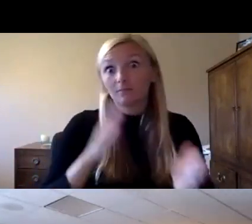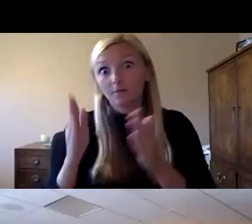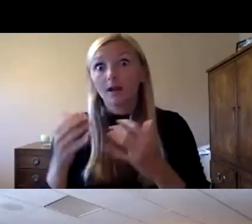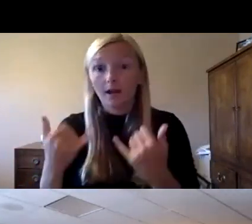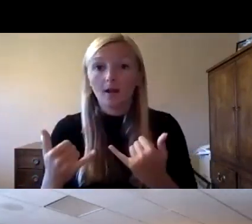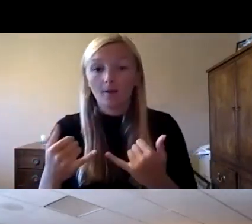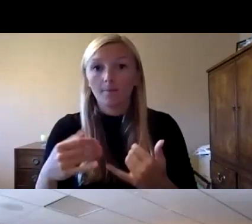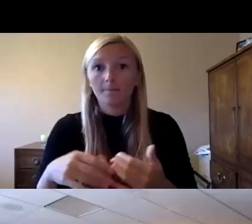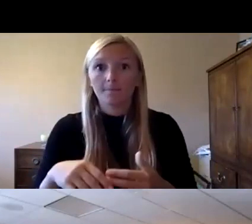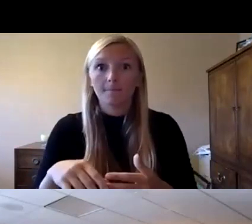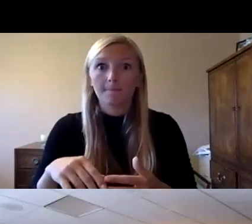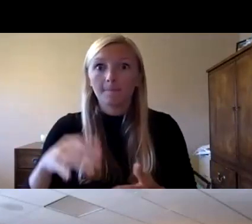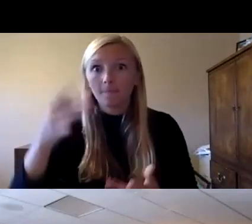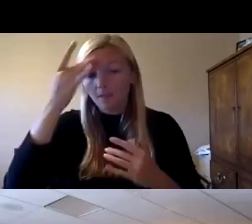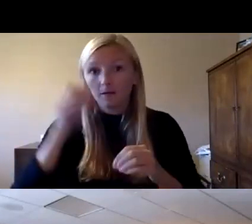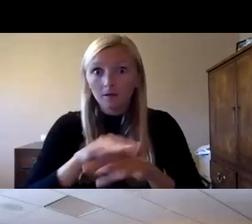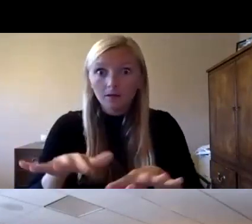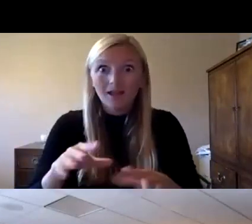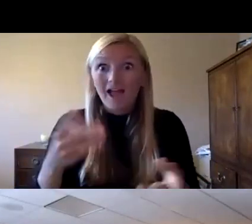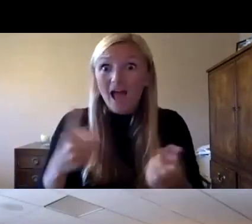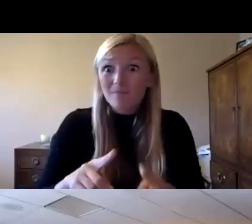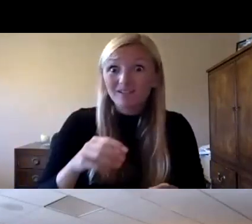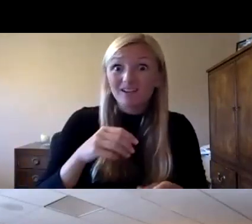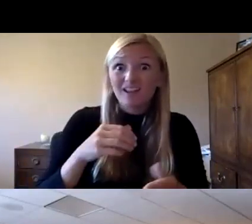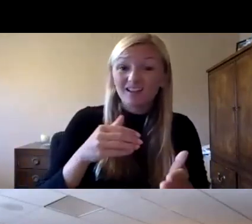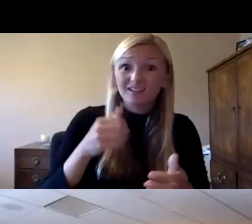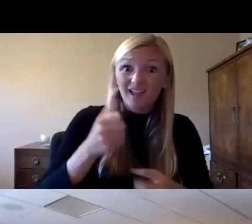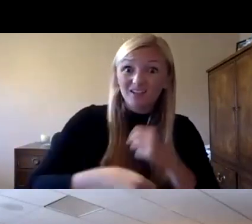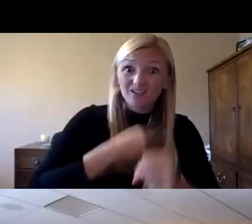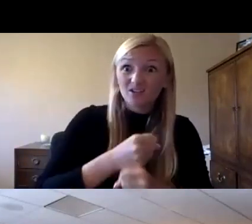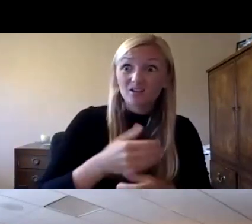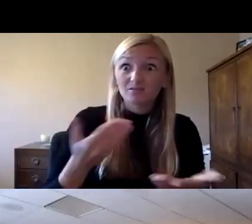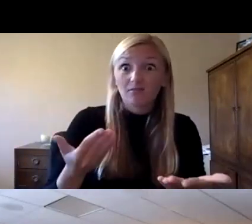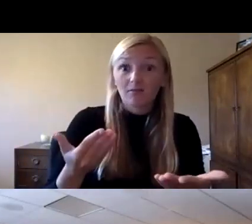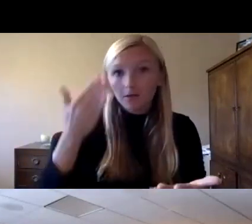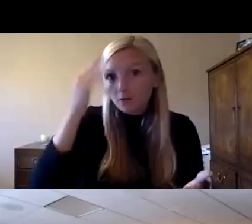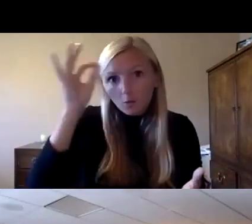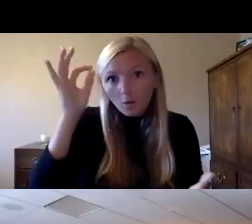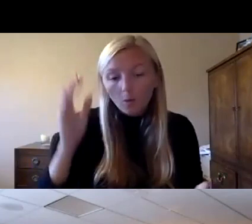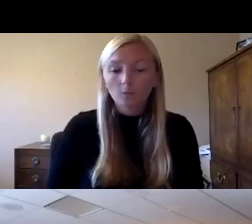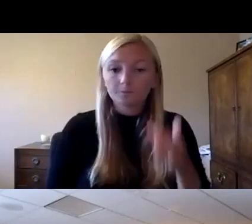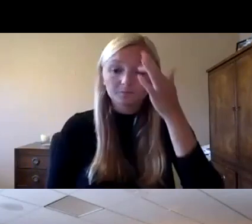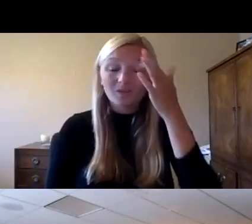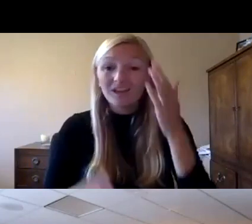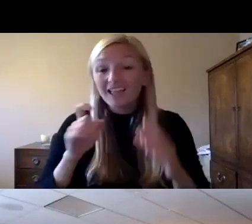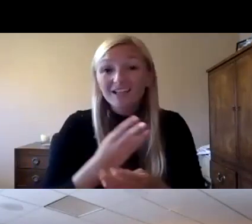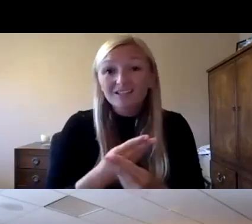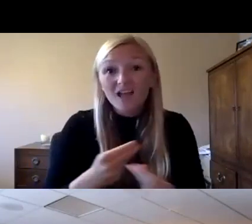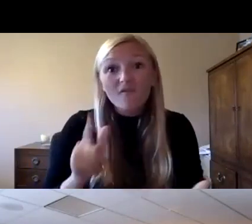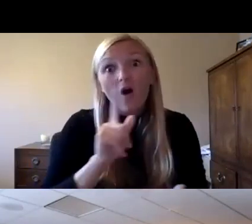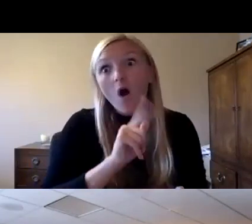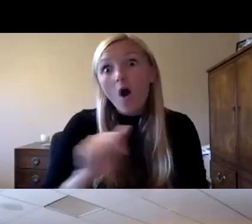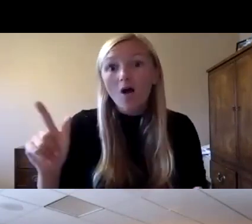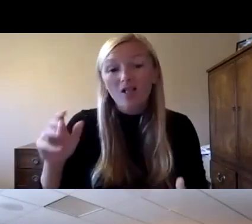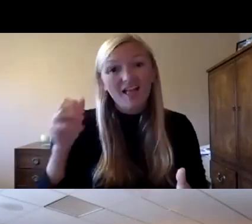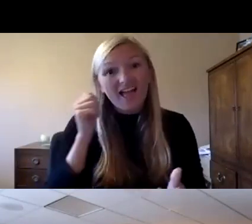on a 10-year cycle i don't know but what we need to understand is that we can't solve every threat simultaneously all the